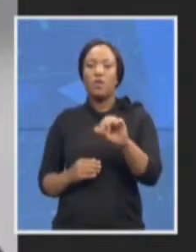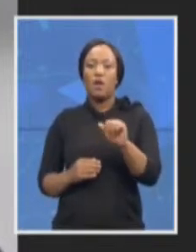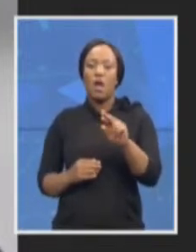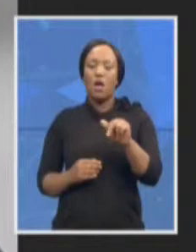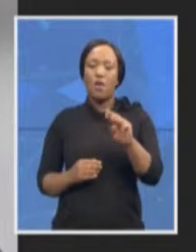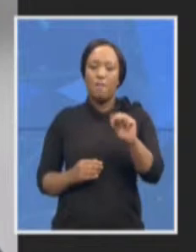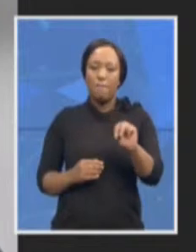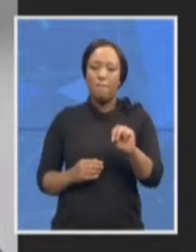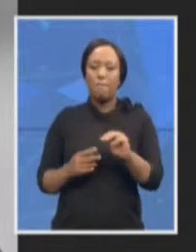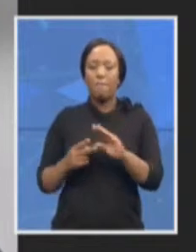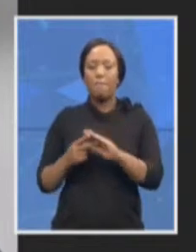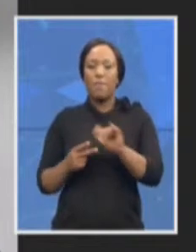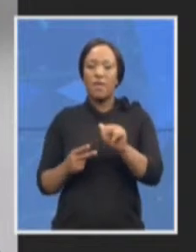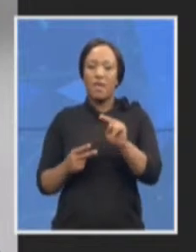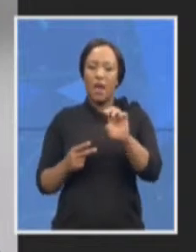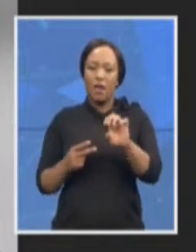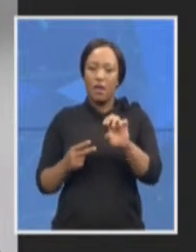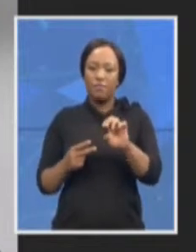in that order